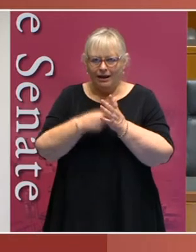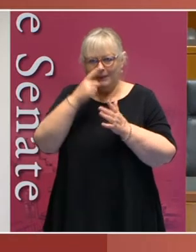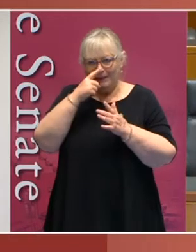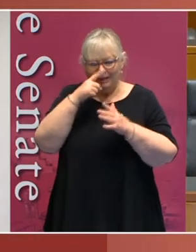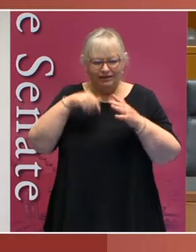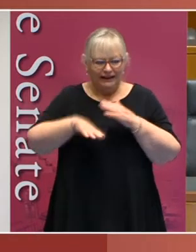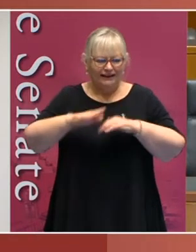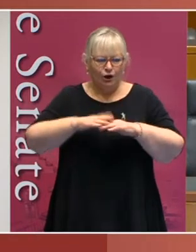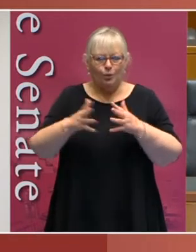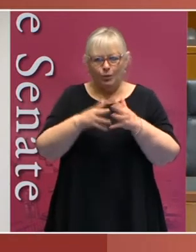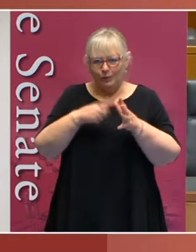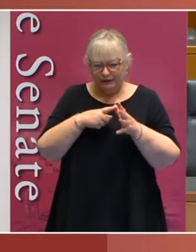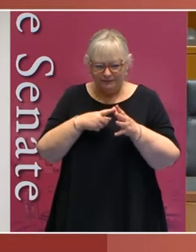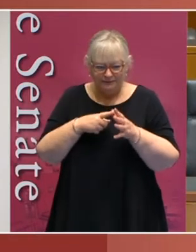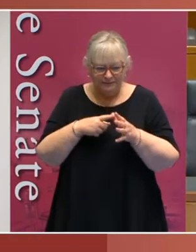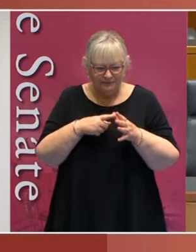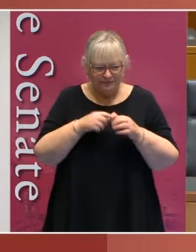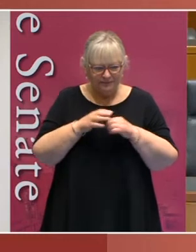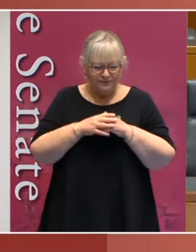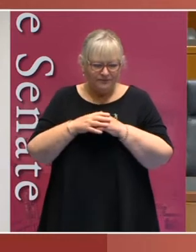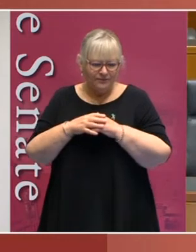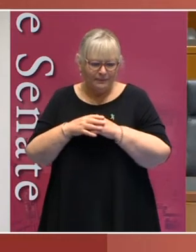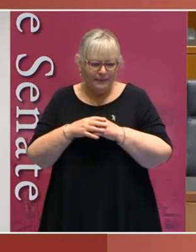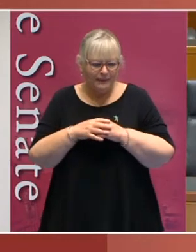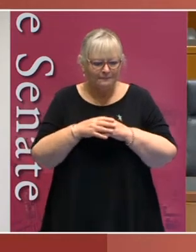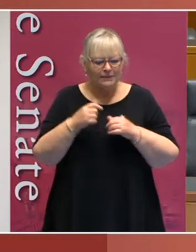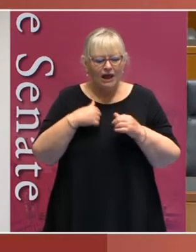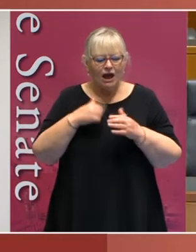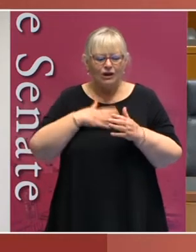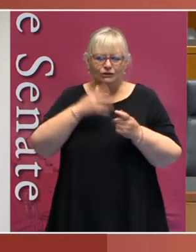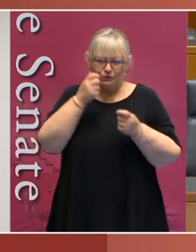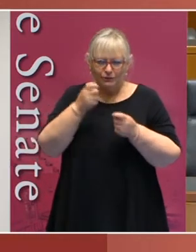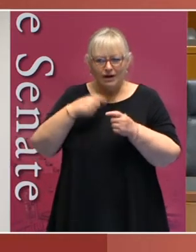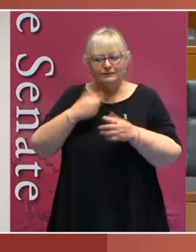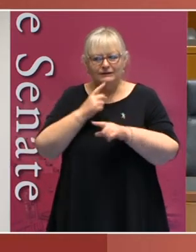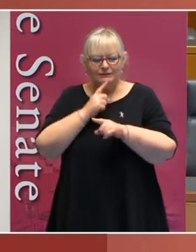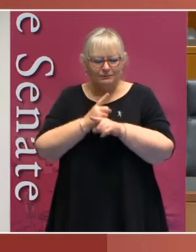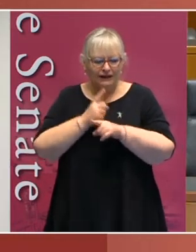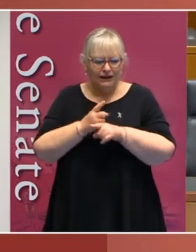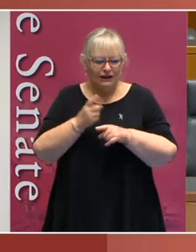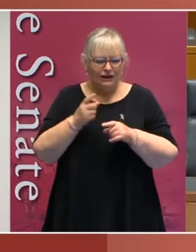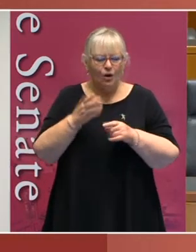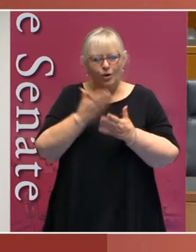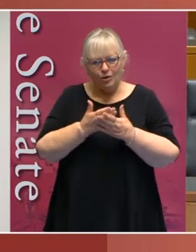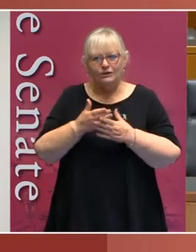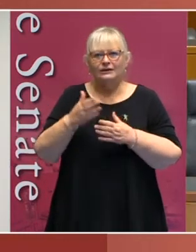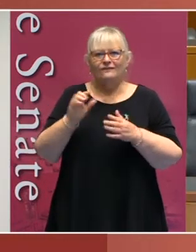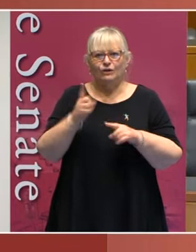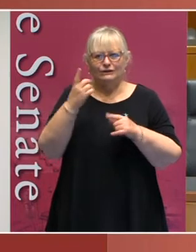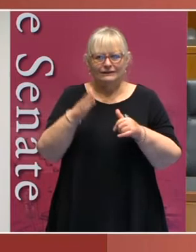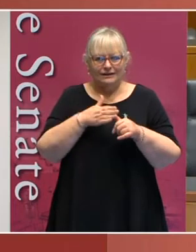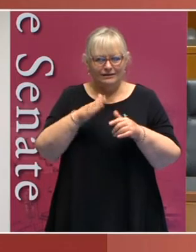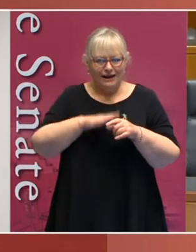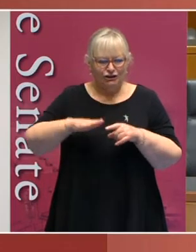the Lower South Metropolitan section of Western Australia. And I'd like to acknowledge that I am speaking from First Nations land, pay